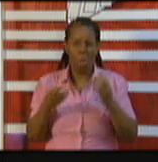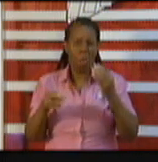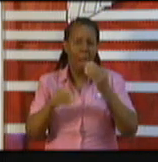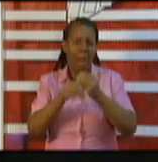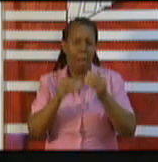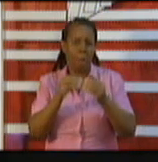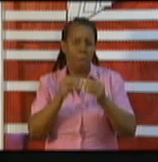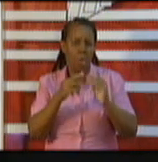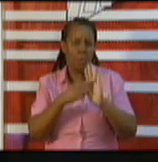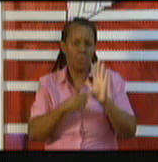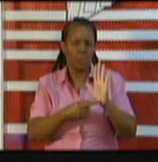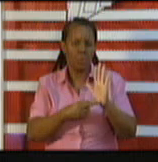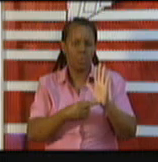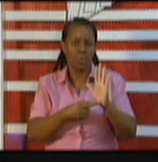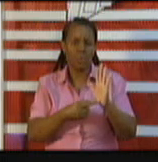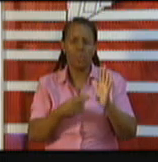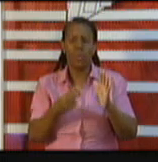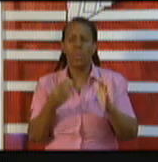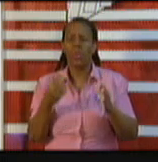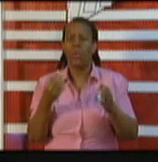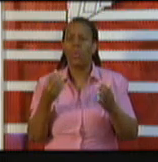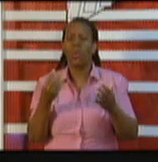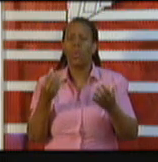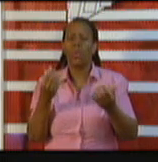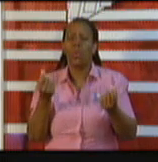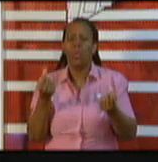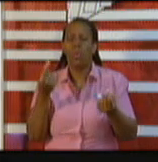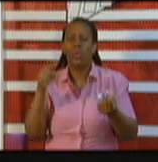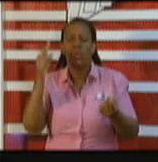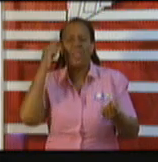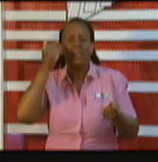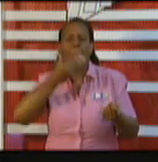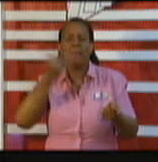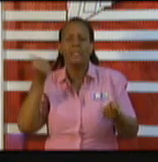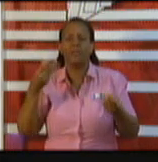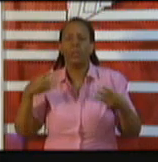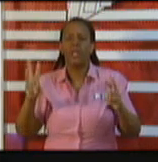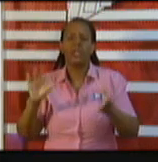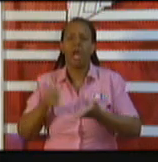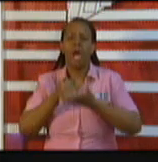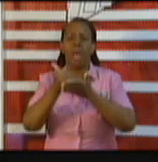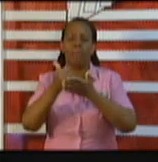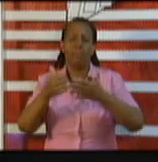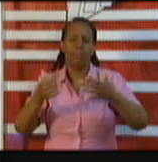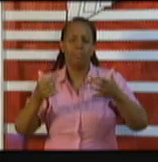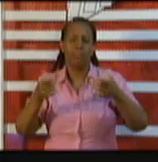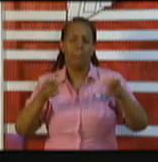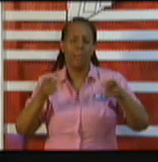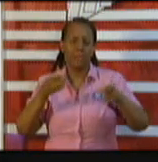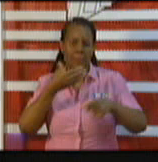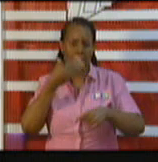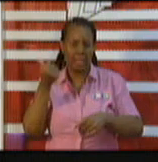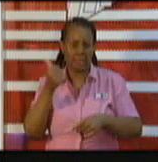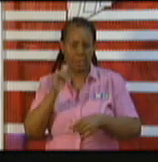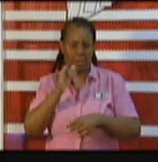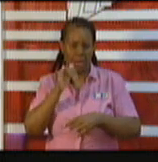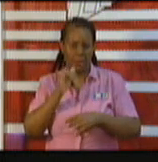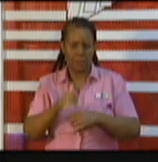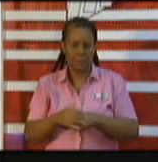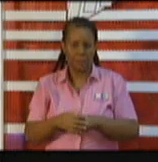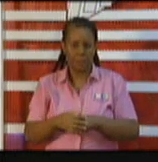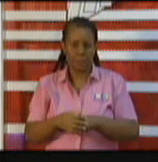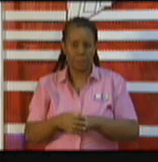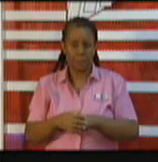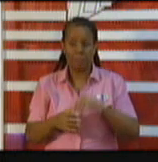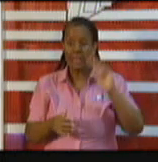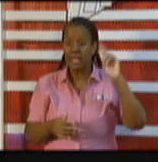a more forceful approach from the stakeholders are needed to tackle this issue? And the second question can be answered by Minister Young